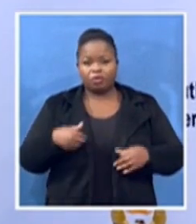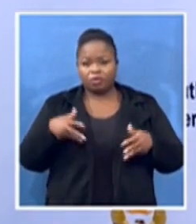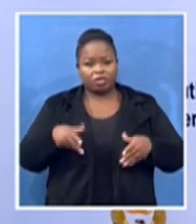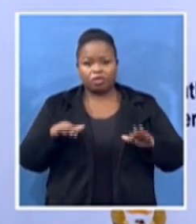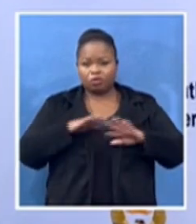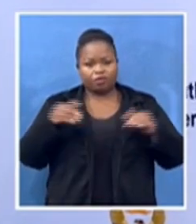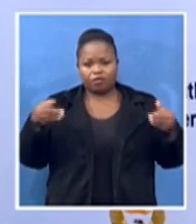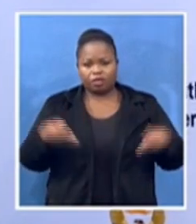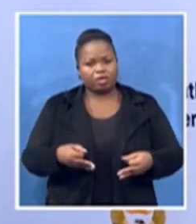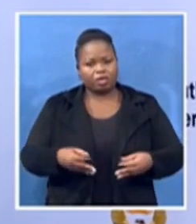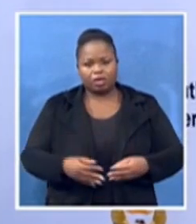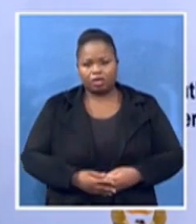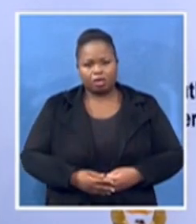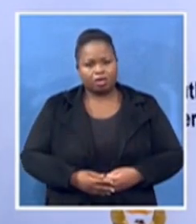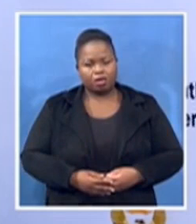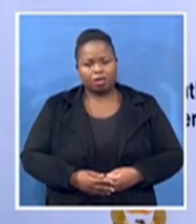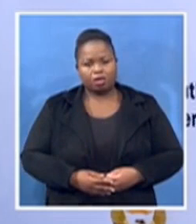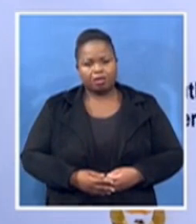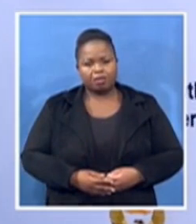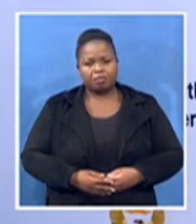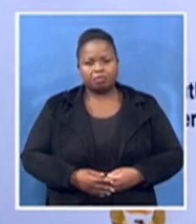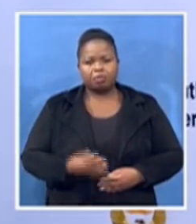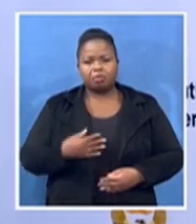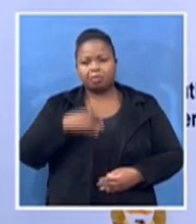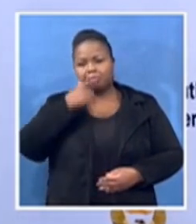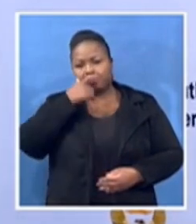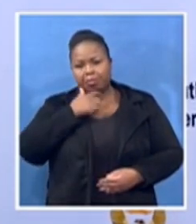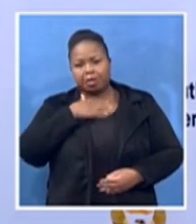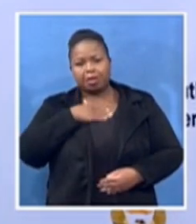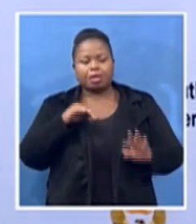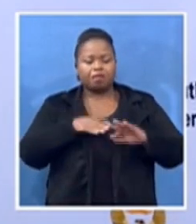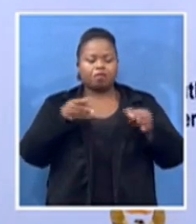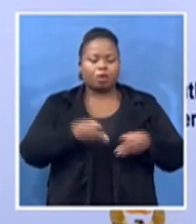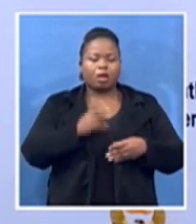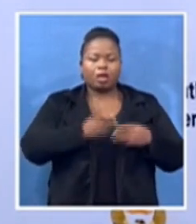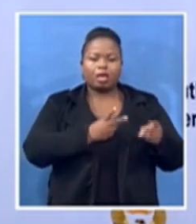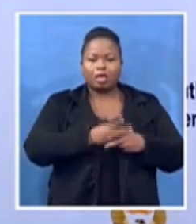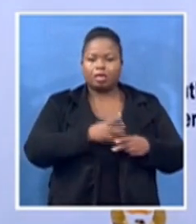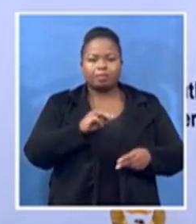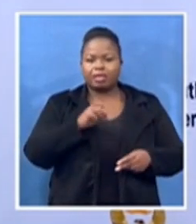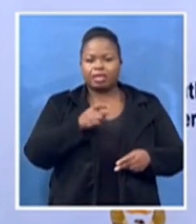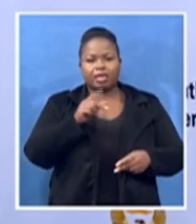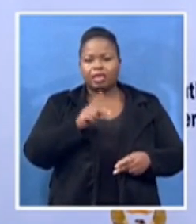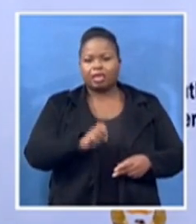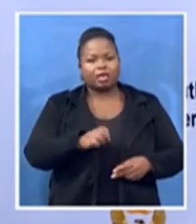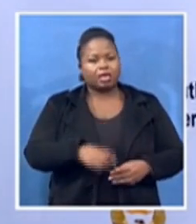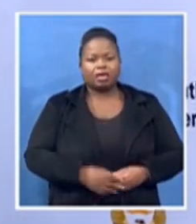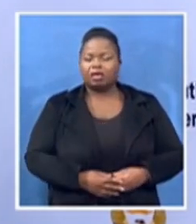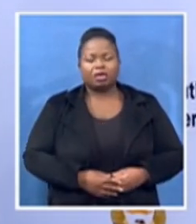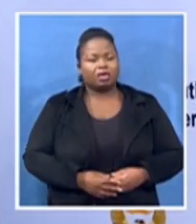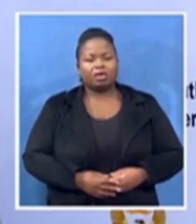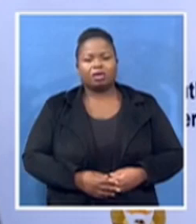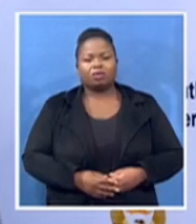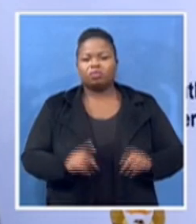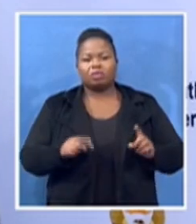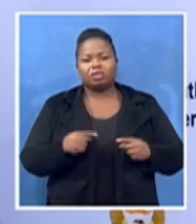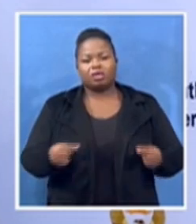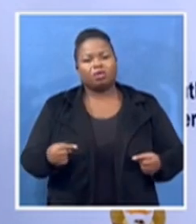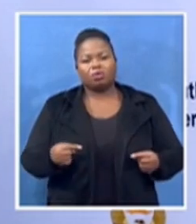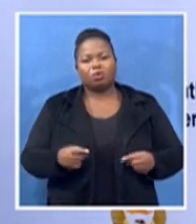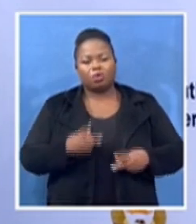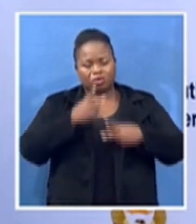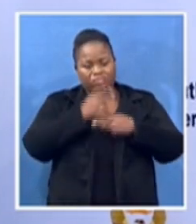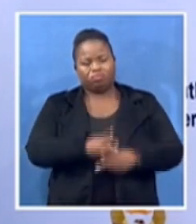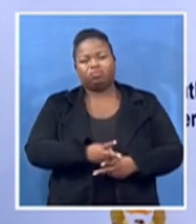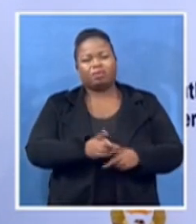macaque and there's no grave big enough to bury her so one thing that we